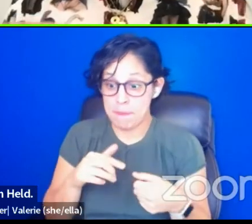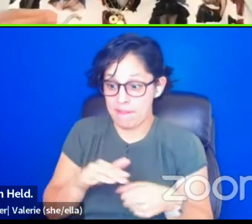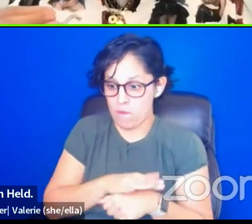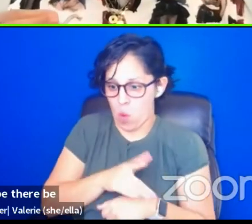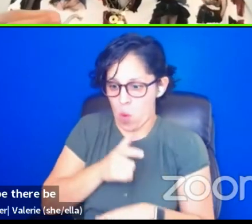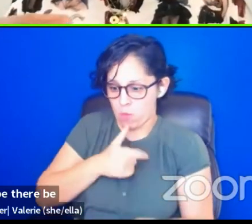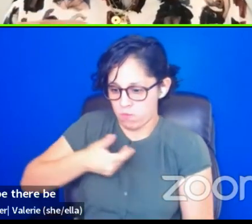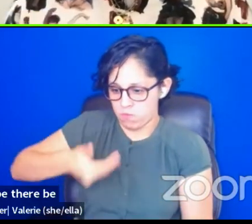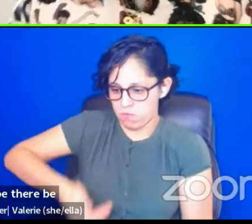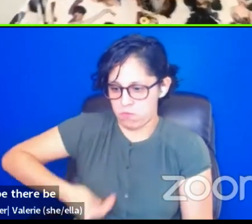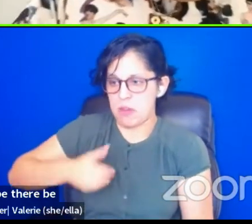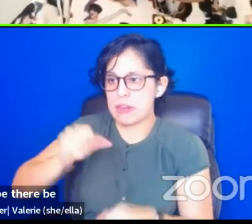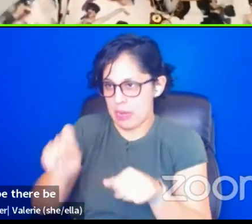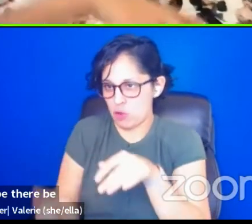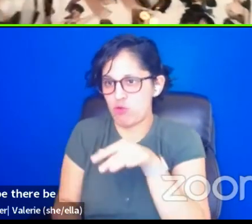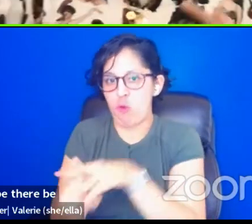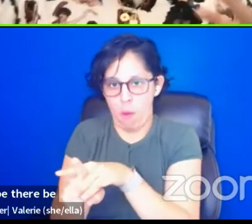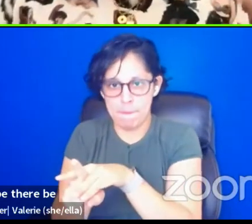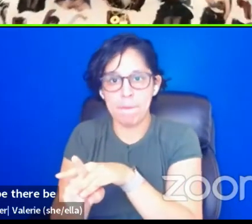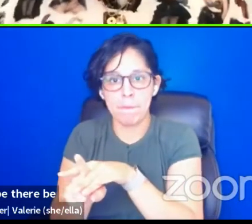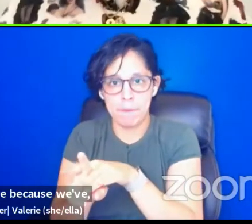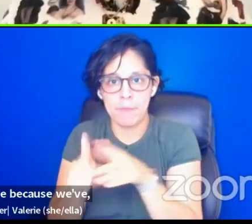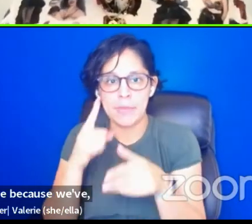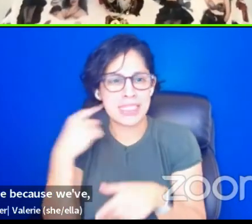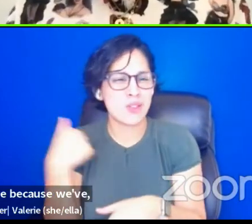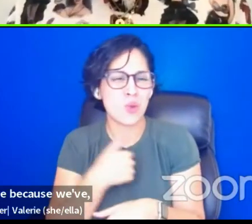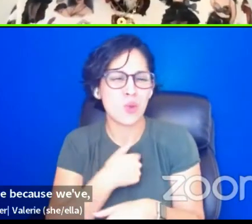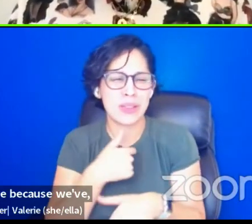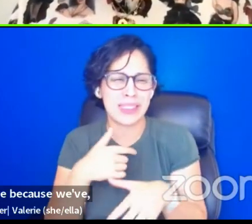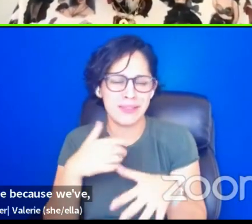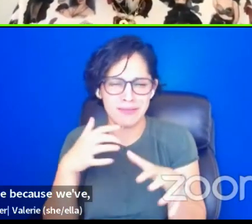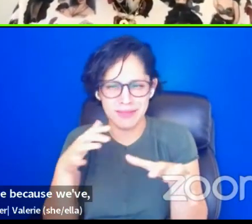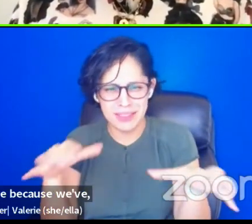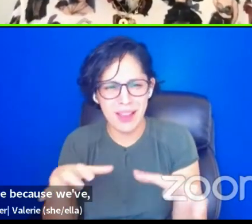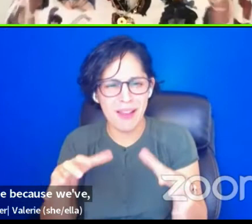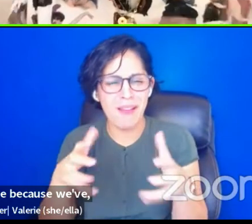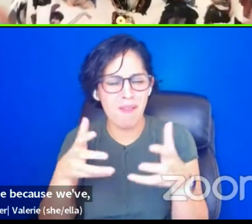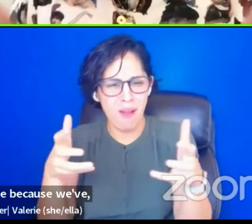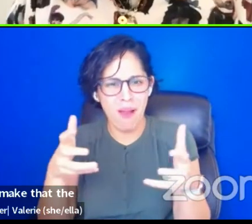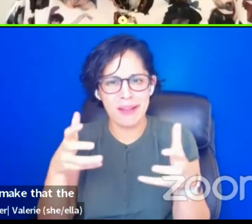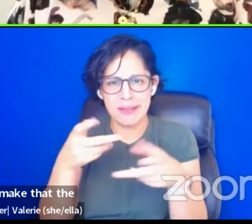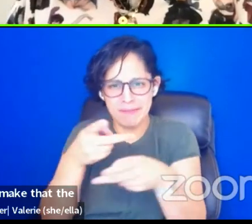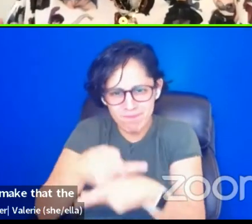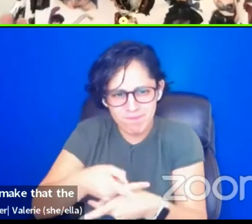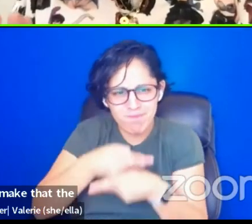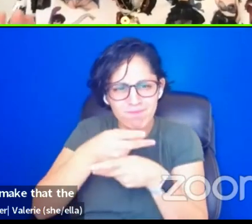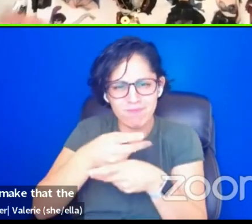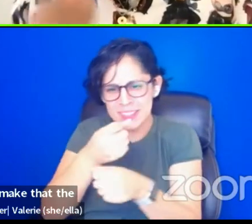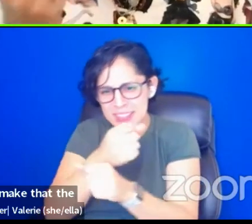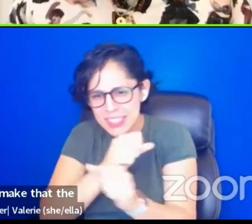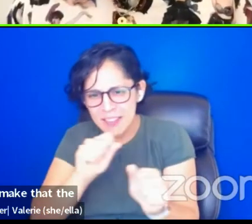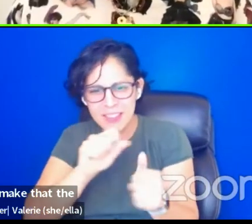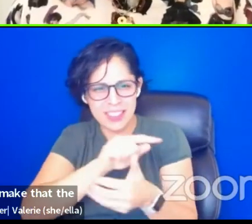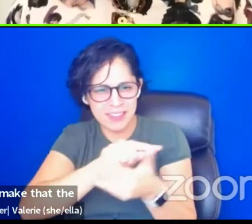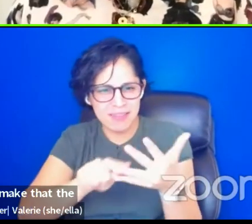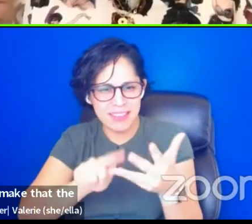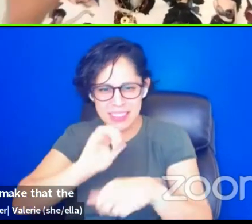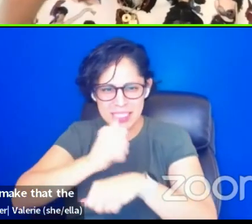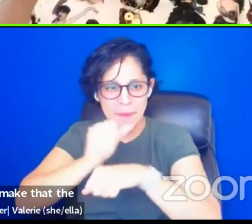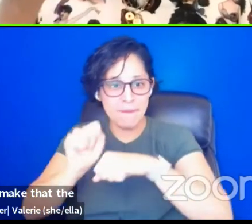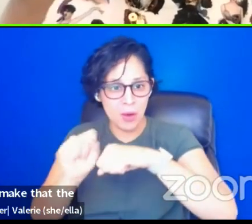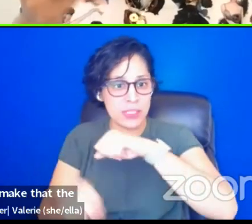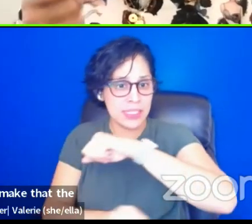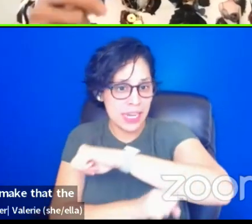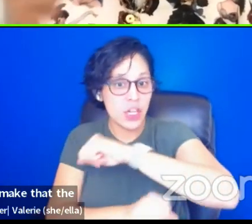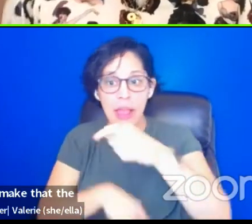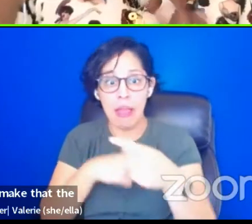because we've, we've taken so many precautions to make that the foundation. And then we're going to make art. It's